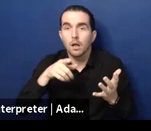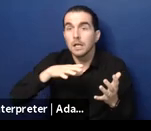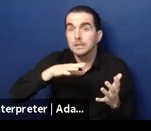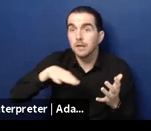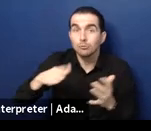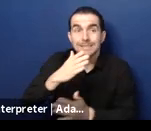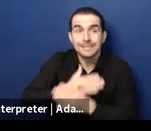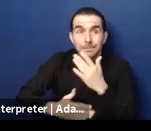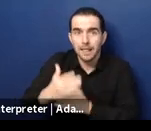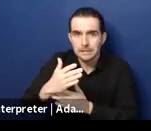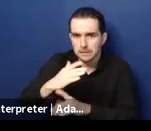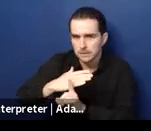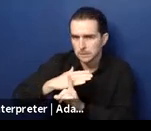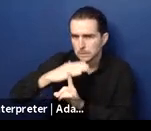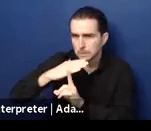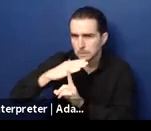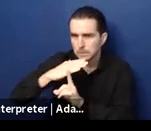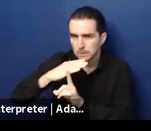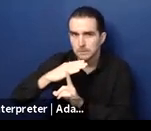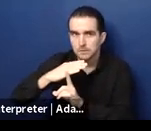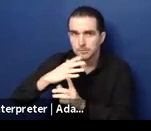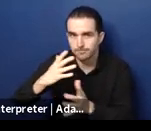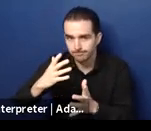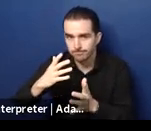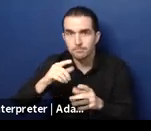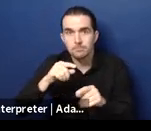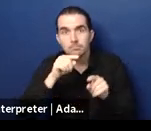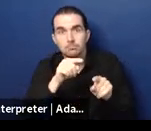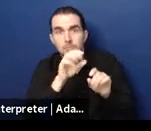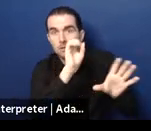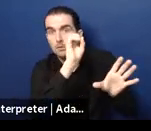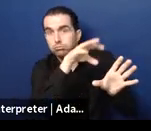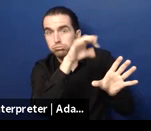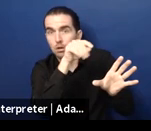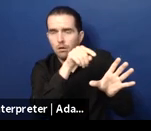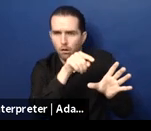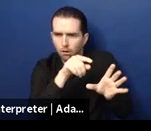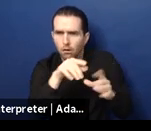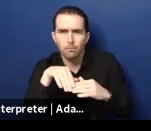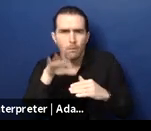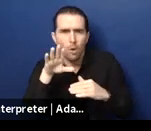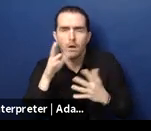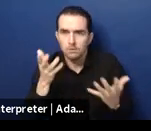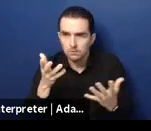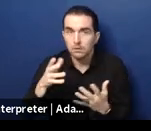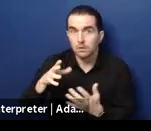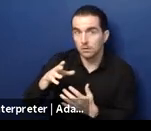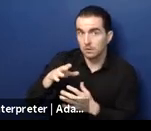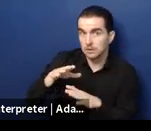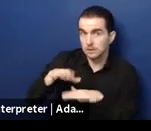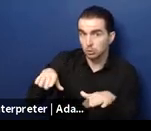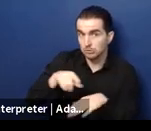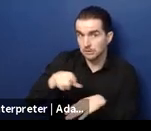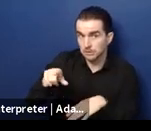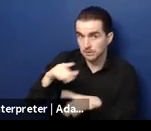consensus on institutional care and the harm it does for children and the amount of